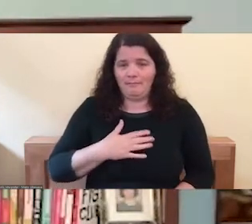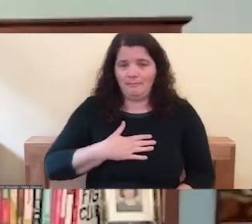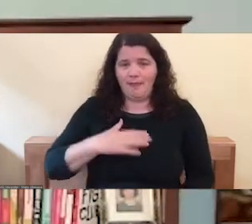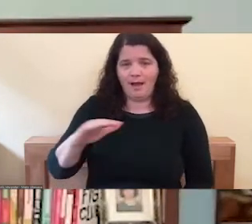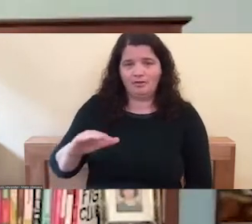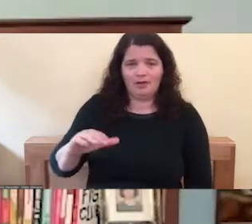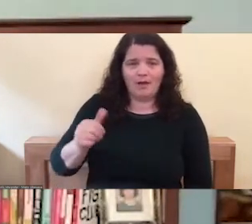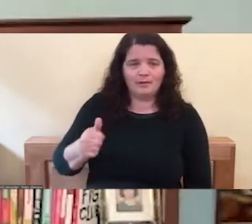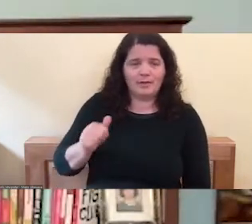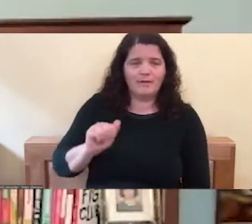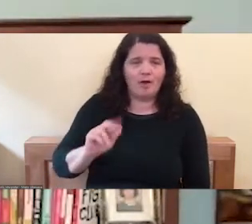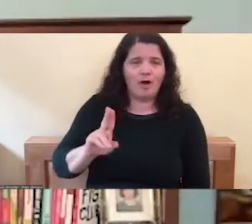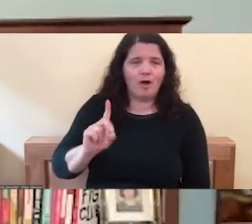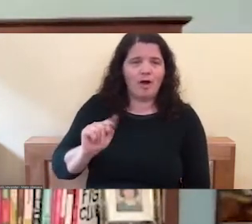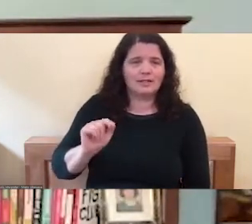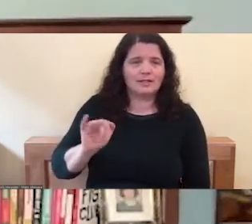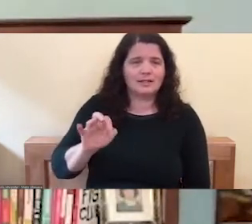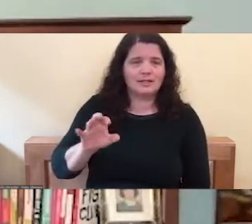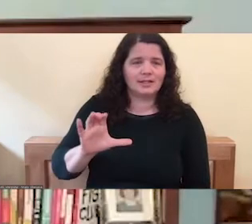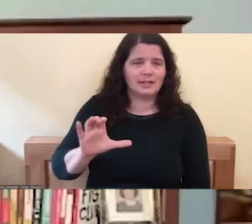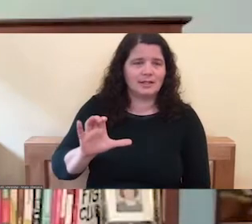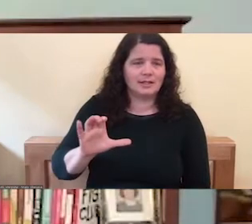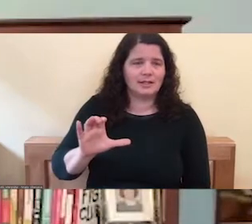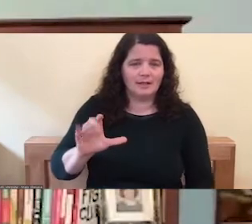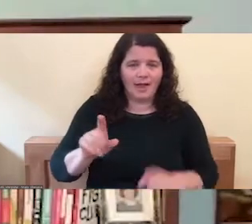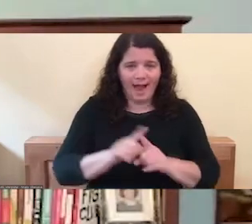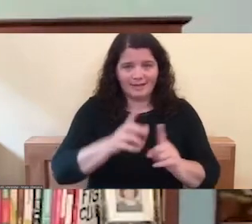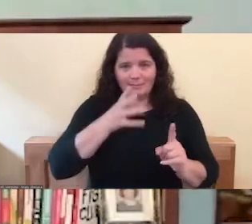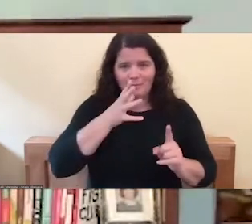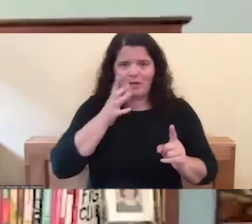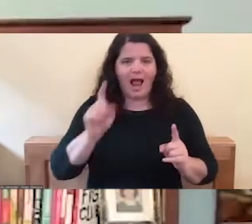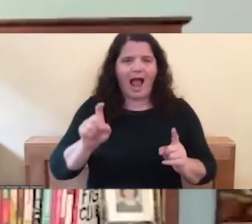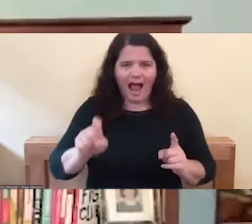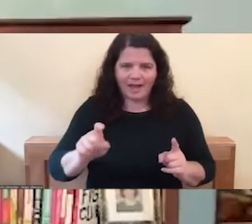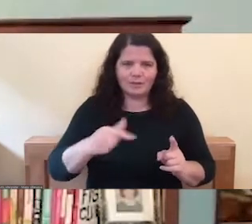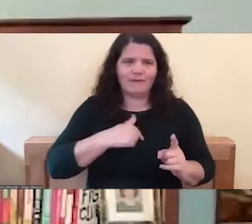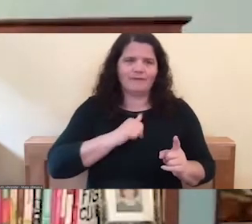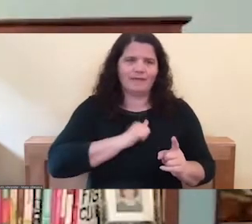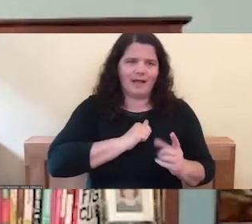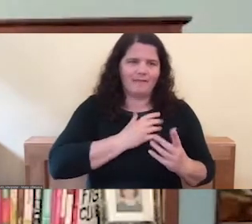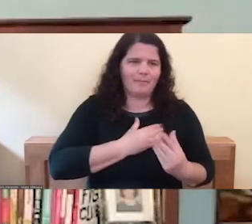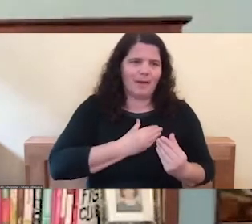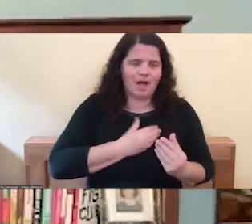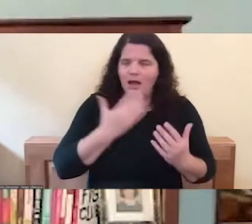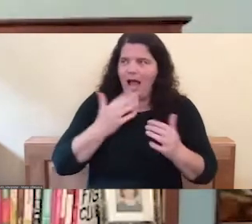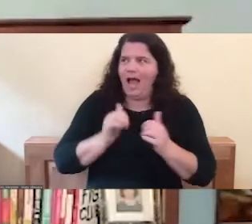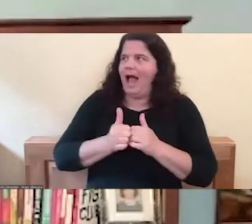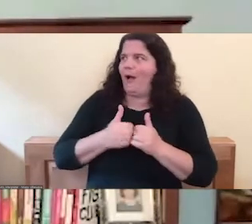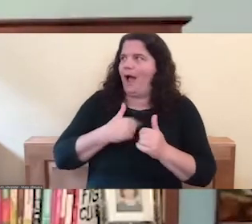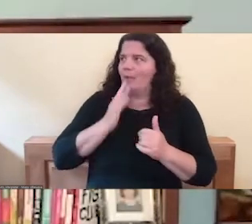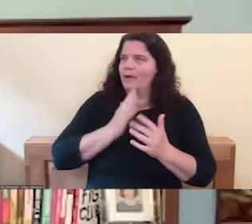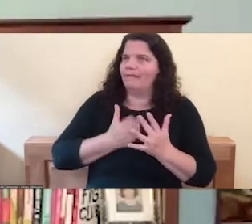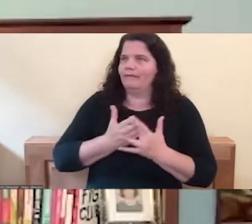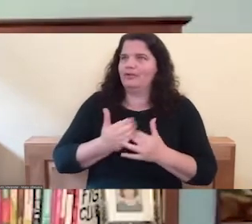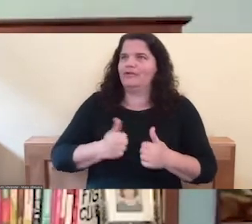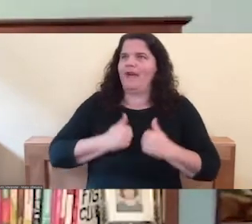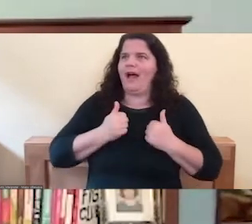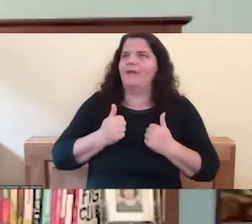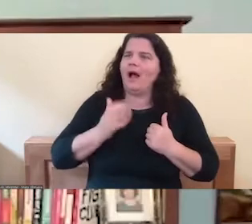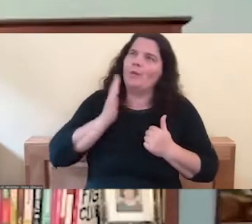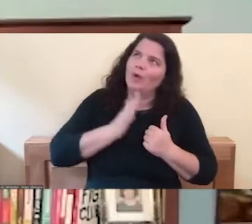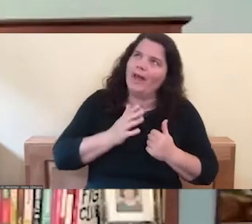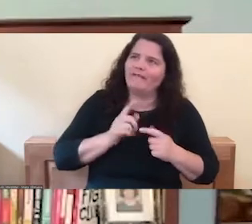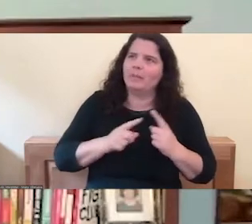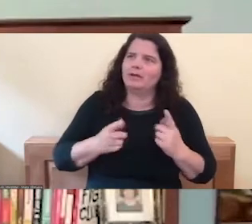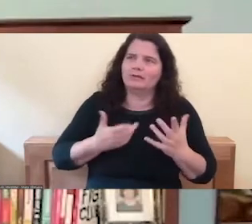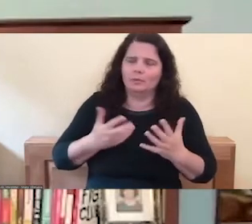self-compassion is what got me through. I don't know how, when I, guess I would have survived, but it would have been a lot more difficult. So the